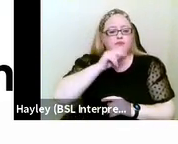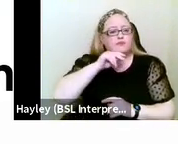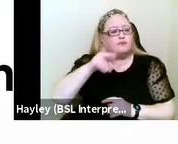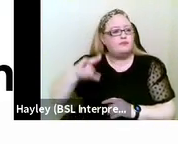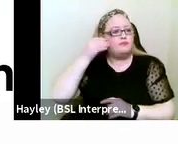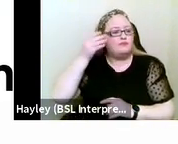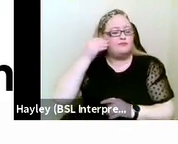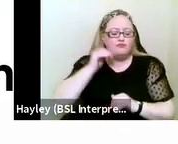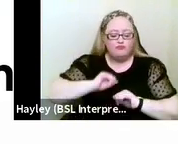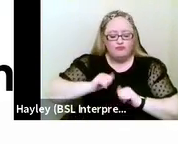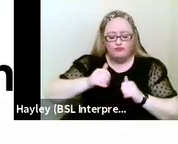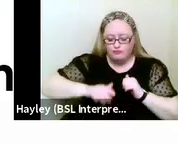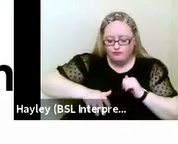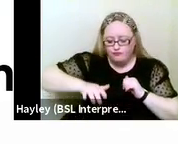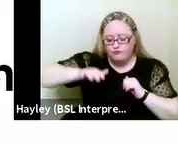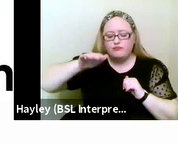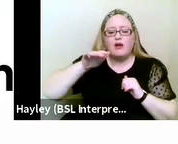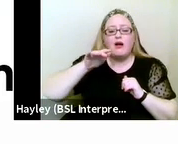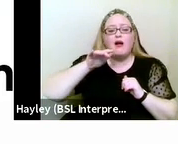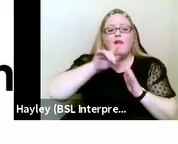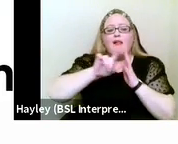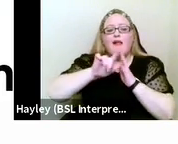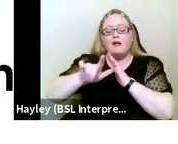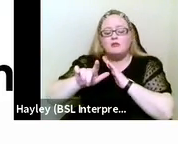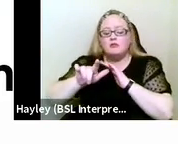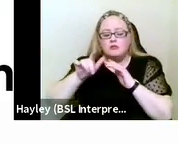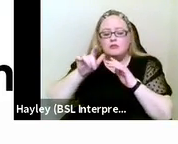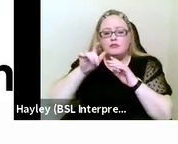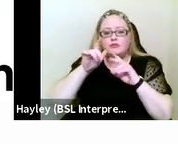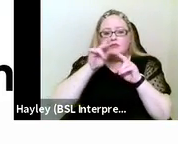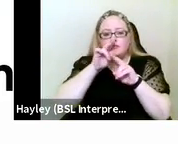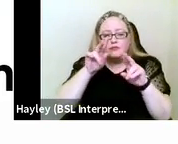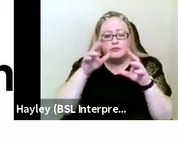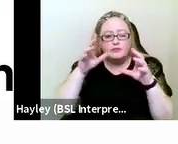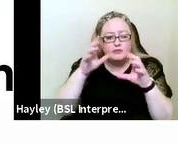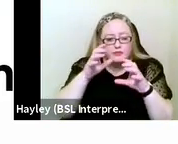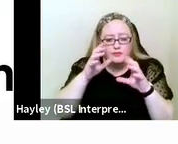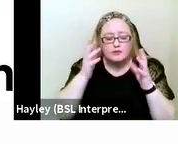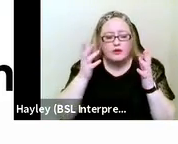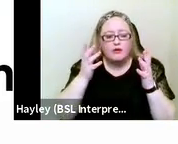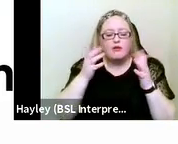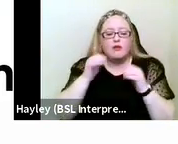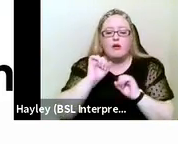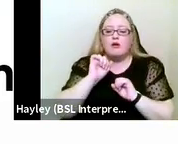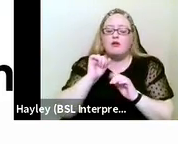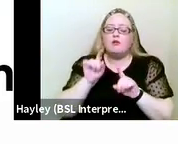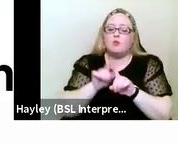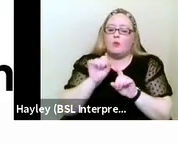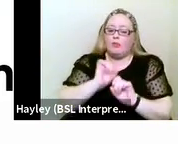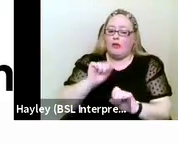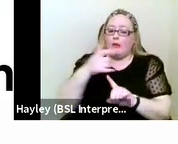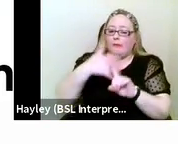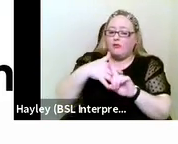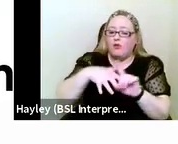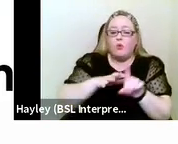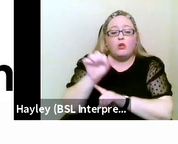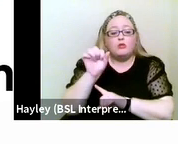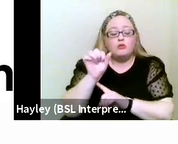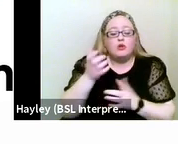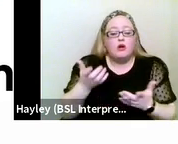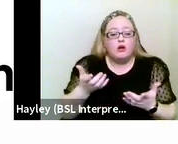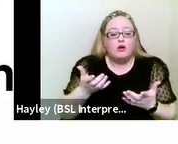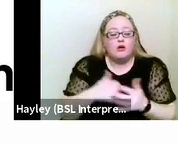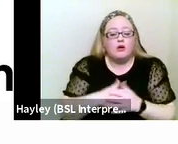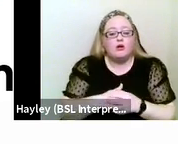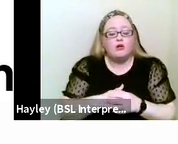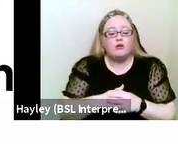now they're losing their vision in later life? And what about their cultural backgrounds? This is just a few of the